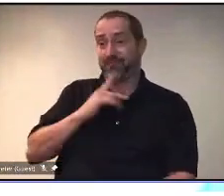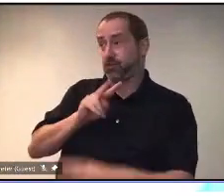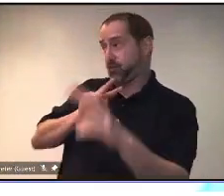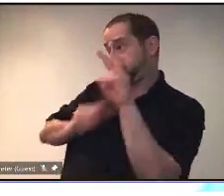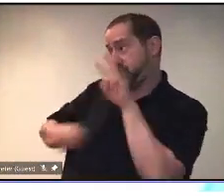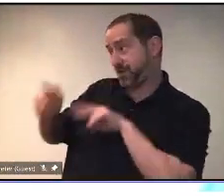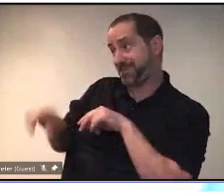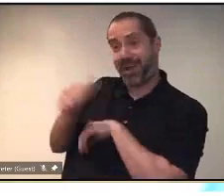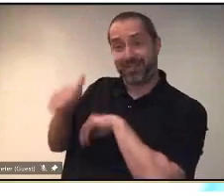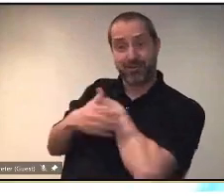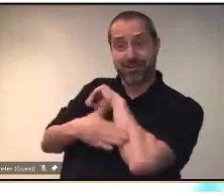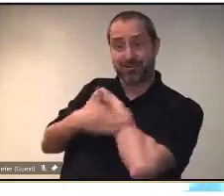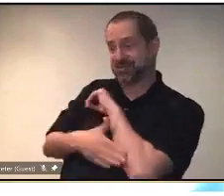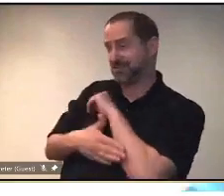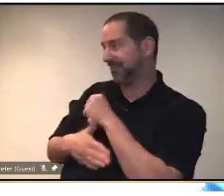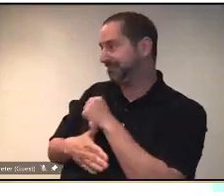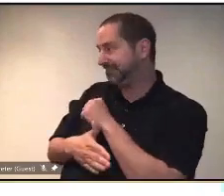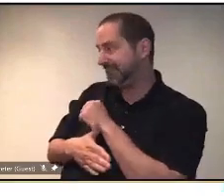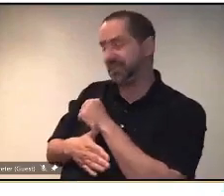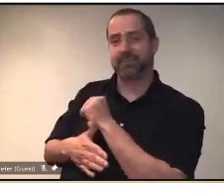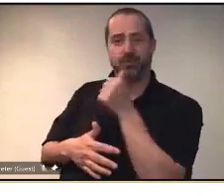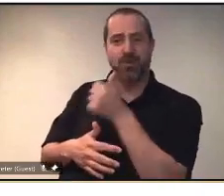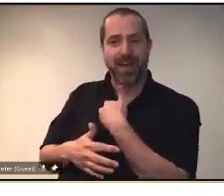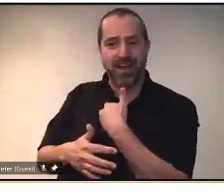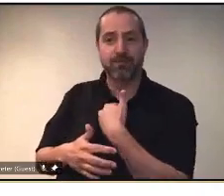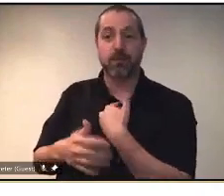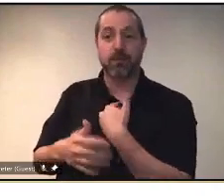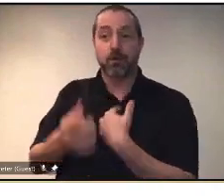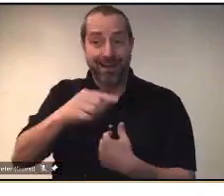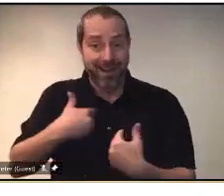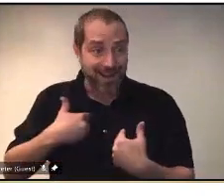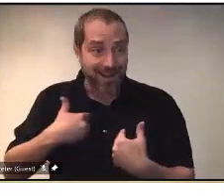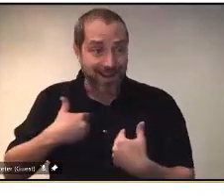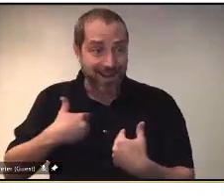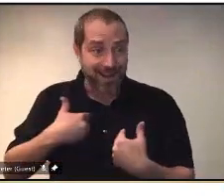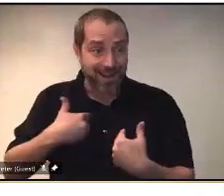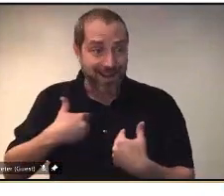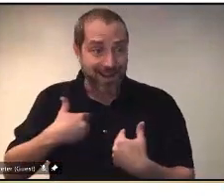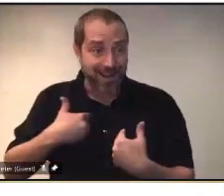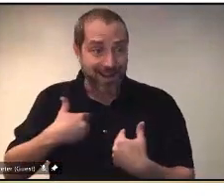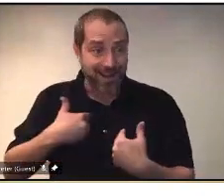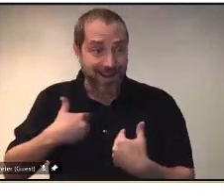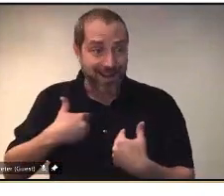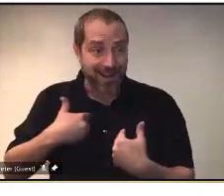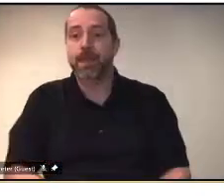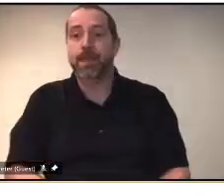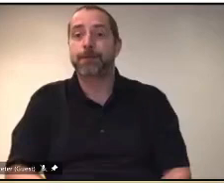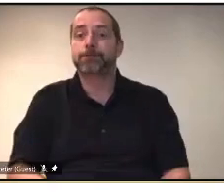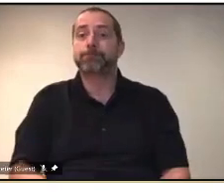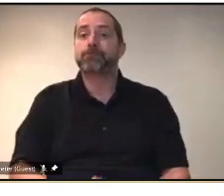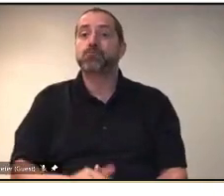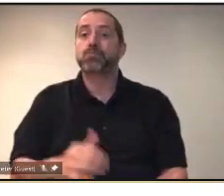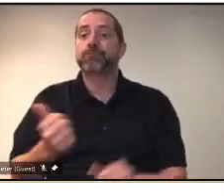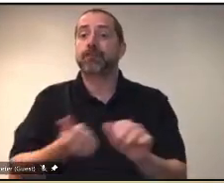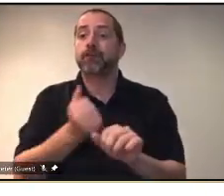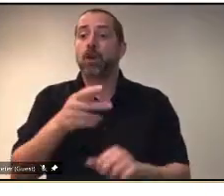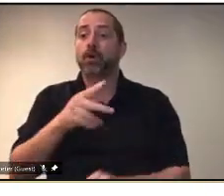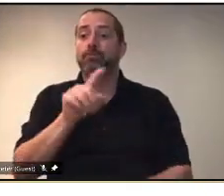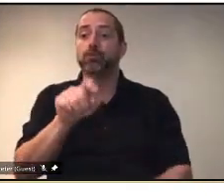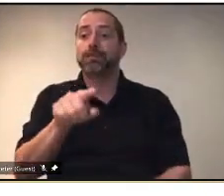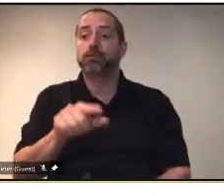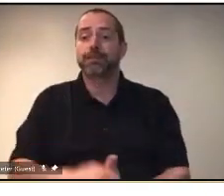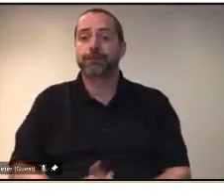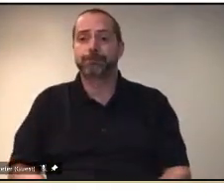thank you adam do you have a follow-up question yes i was